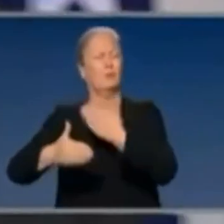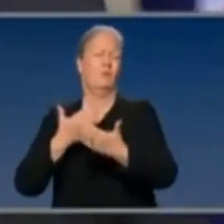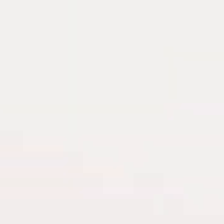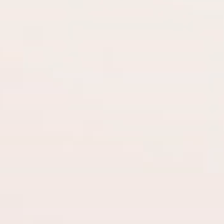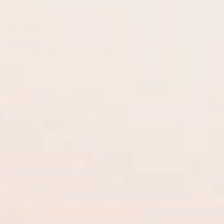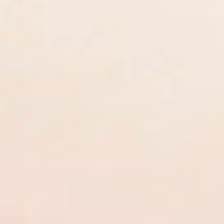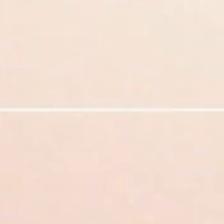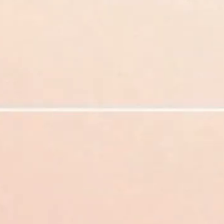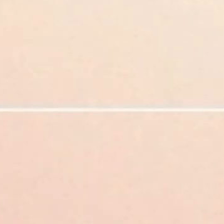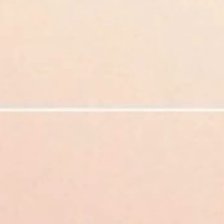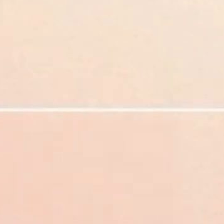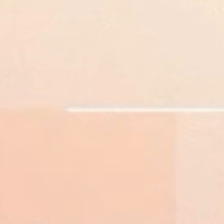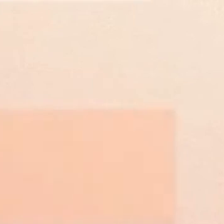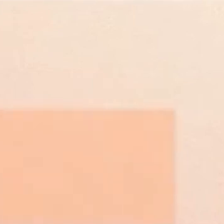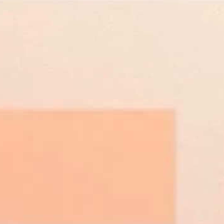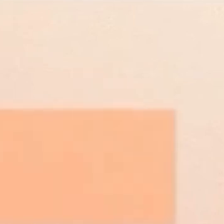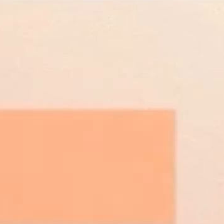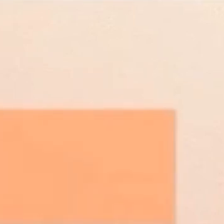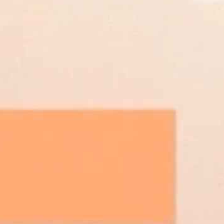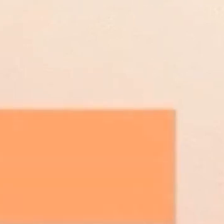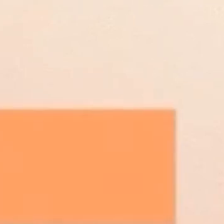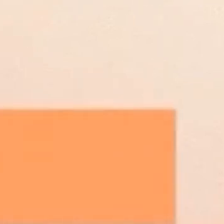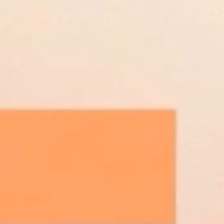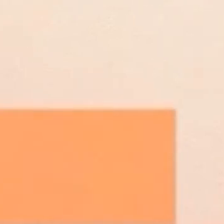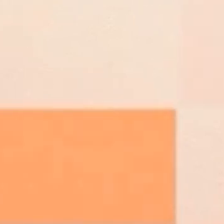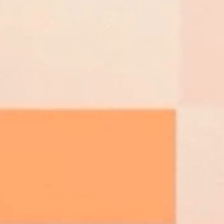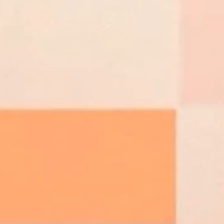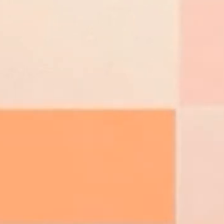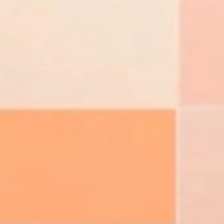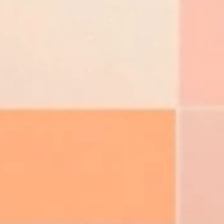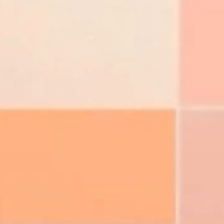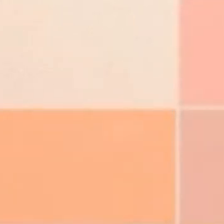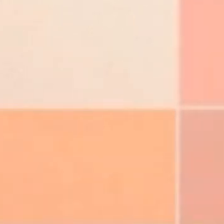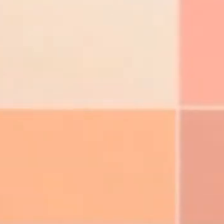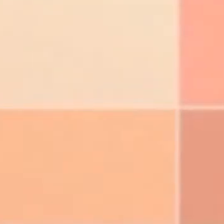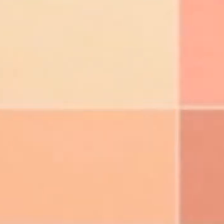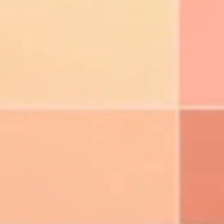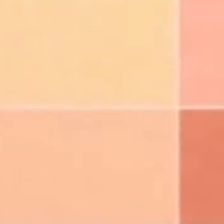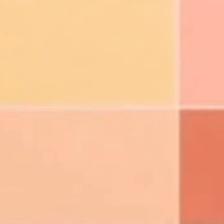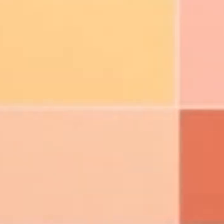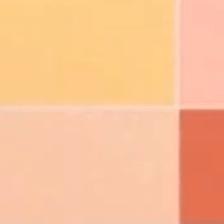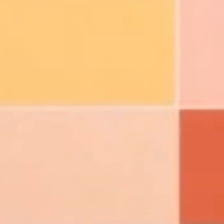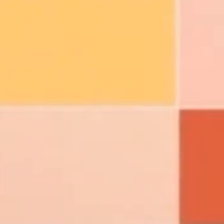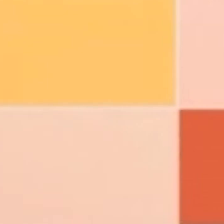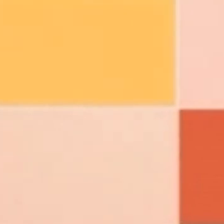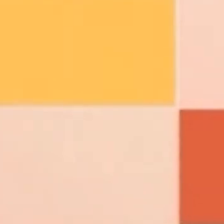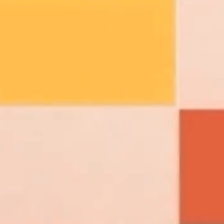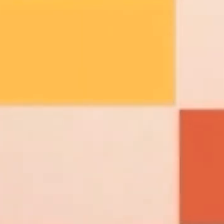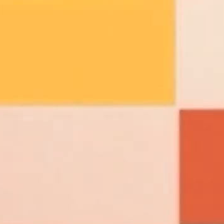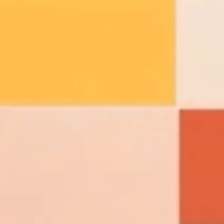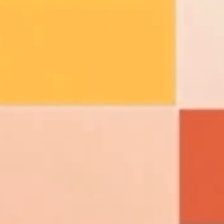Thank you very much.